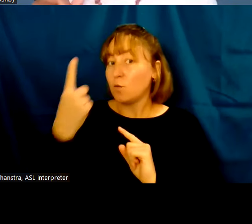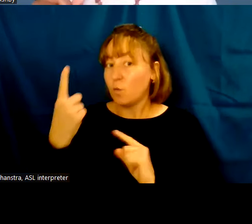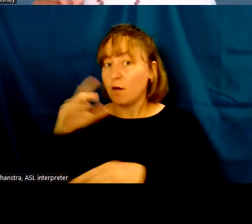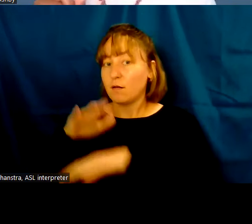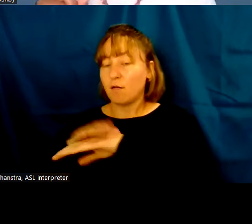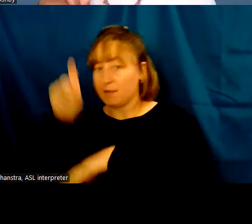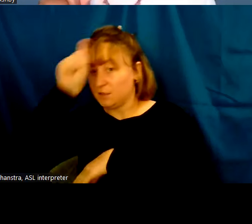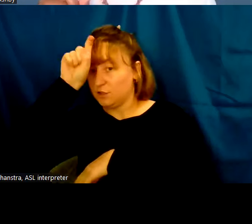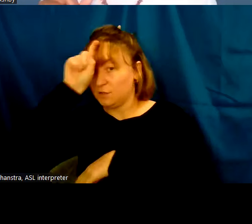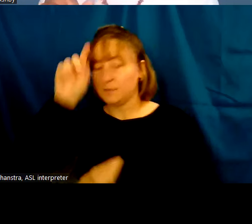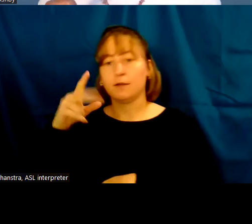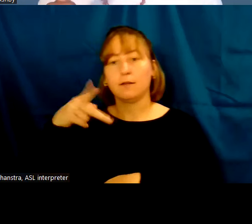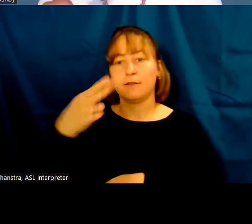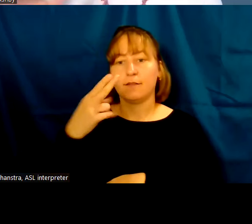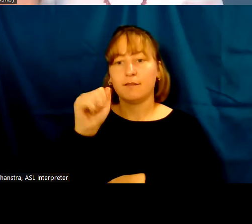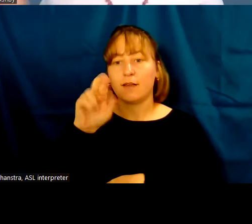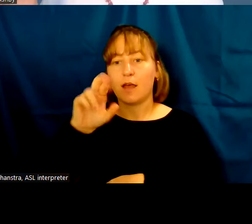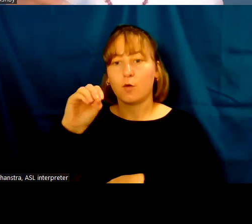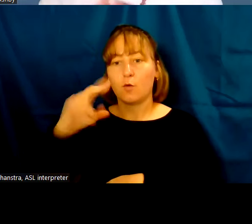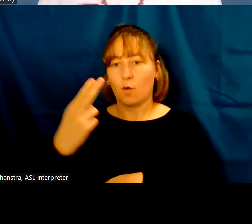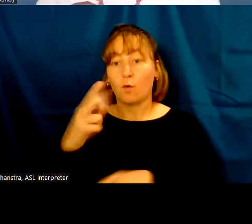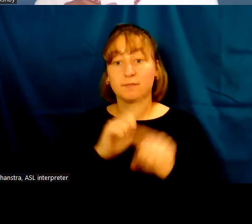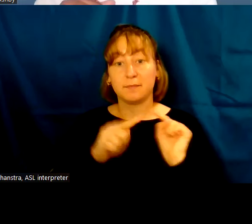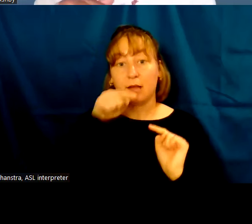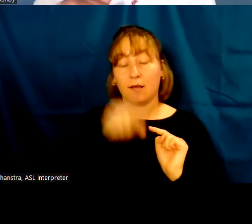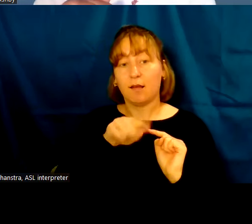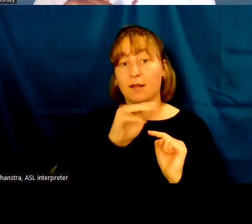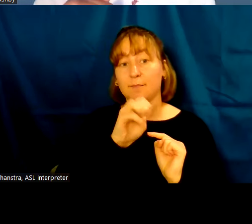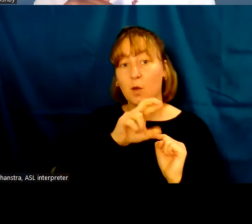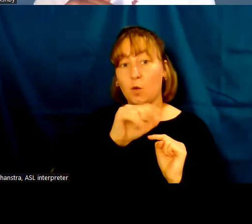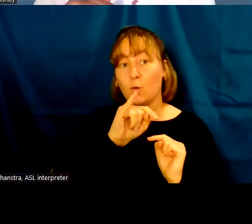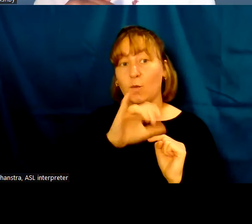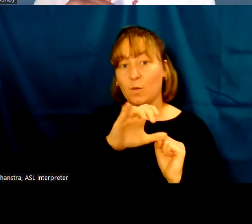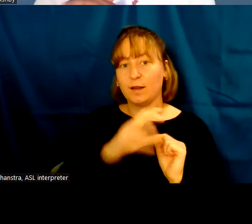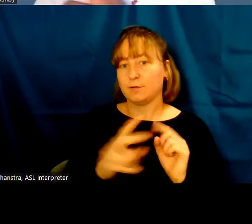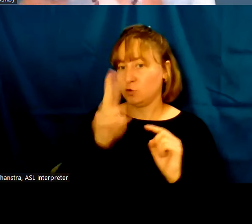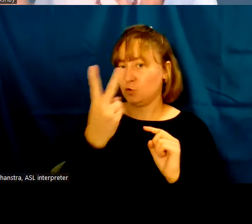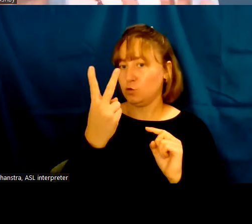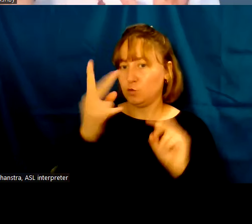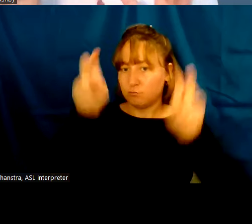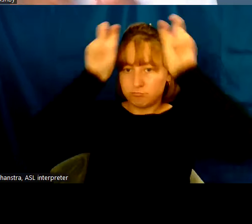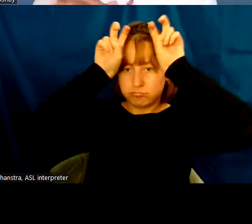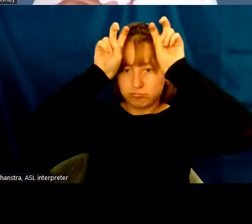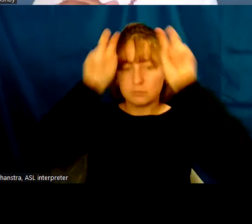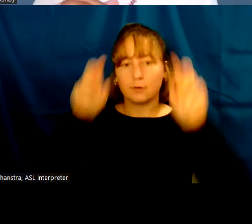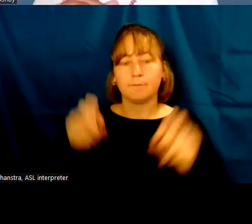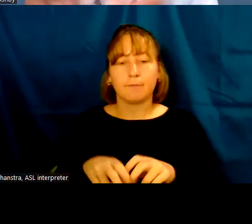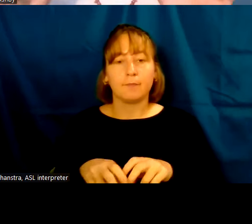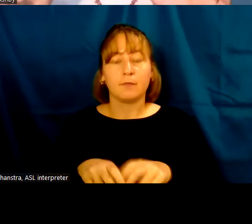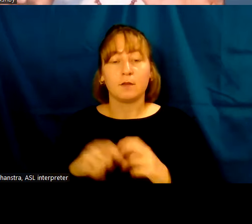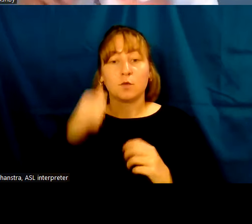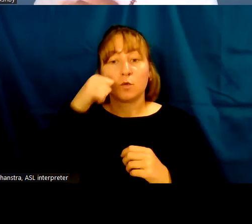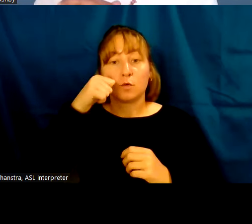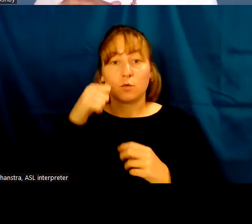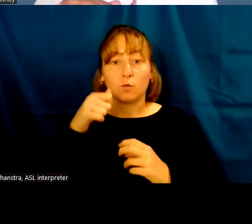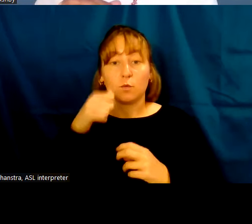pharaohs. On either side of her are goddesses who, based on